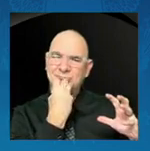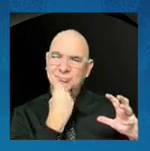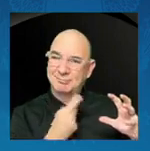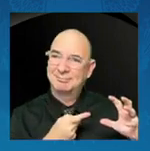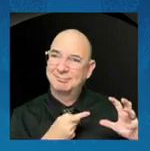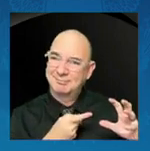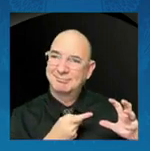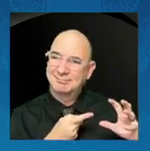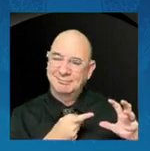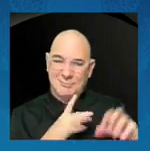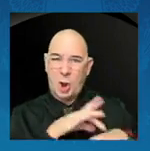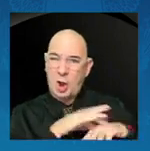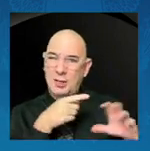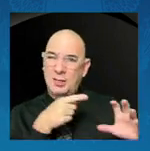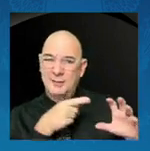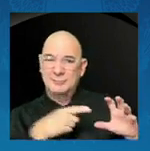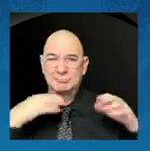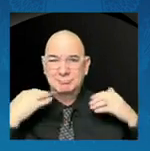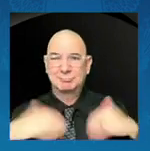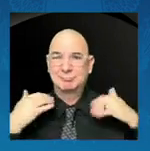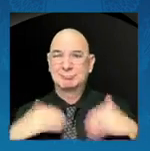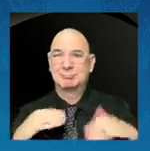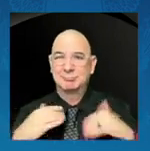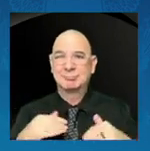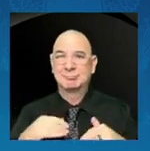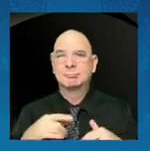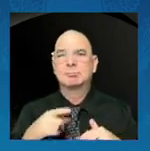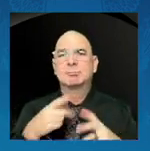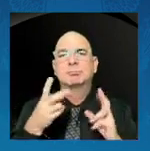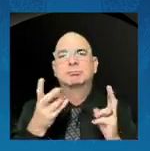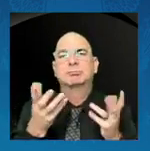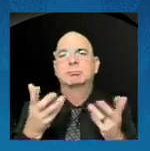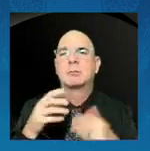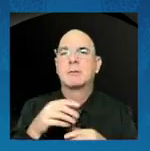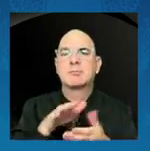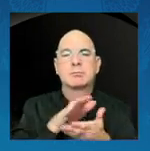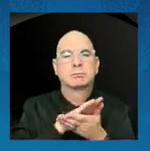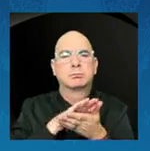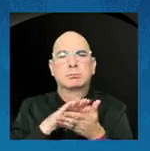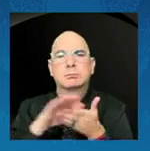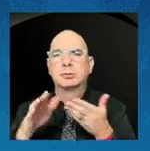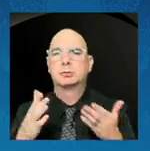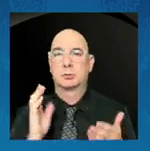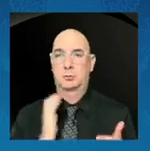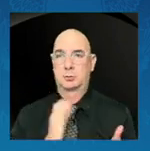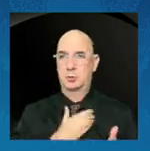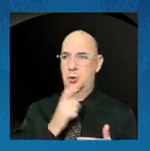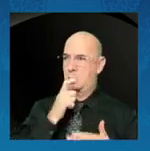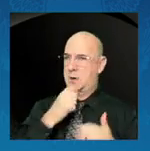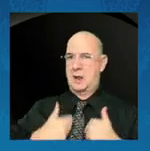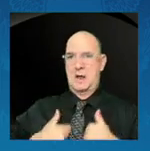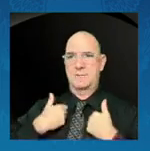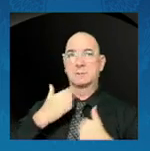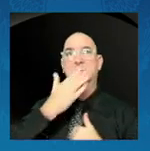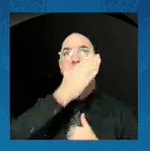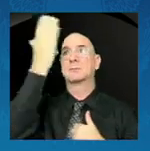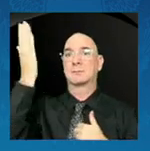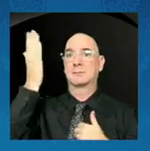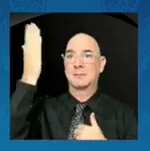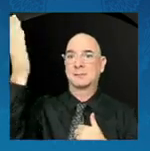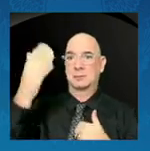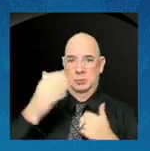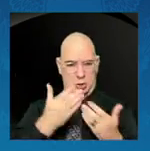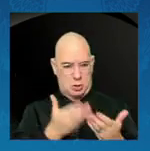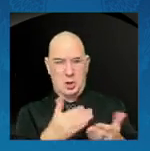And how connected we all who occupy space on this Earth, how connected we are.